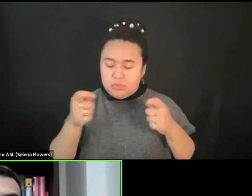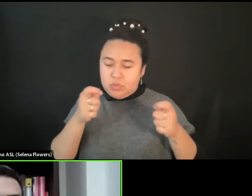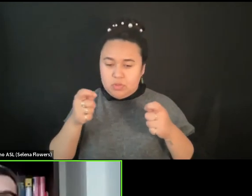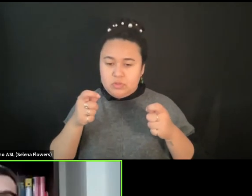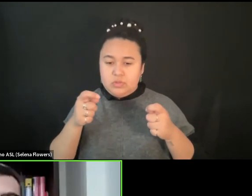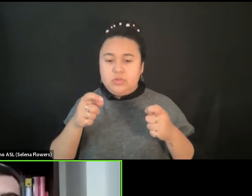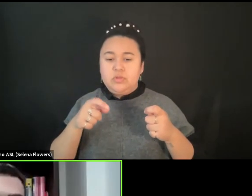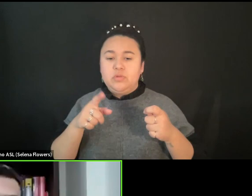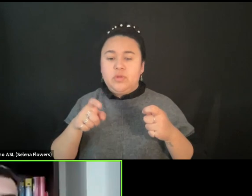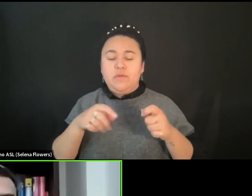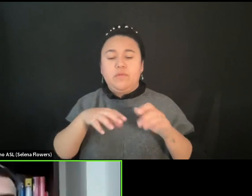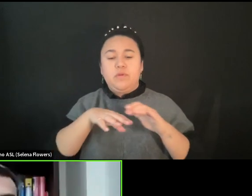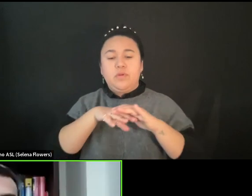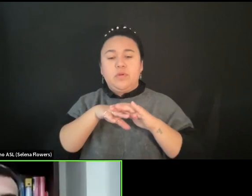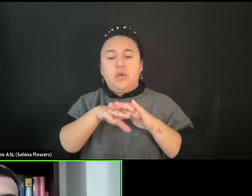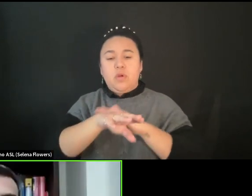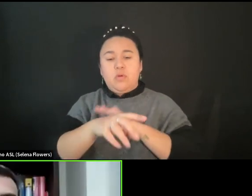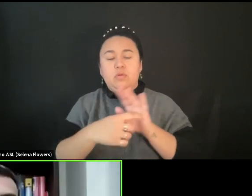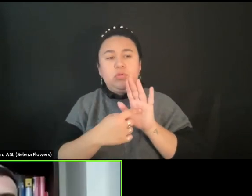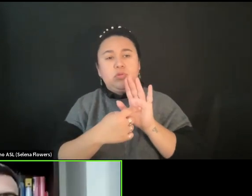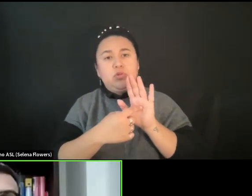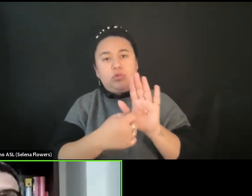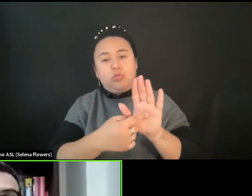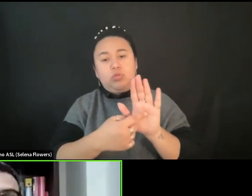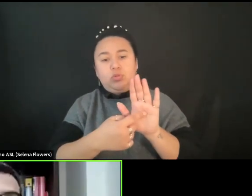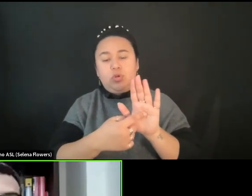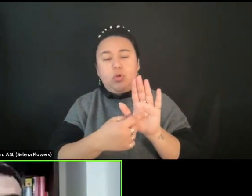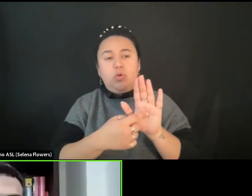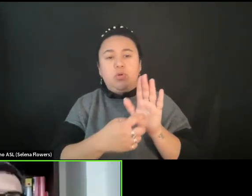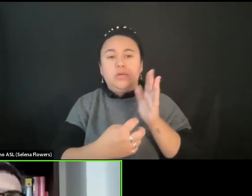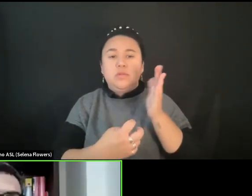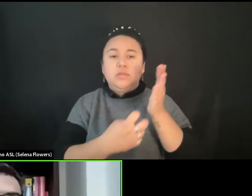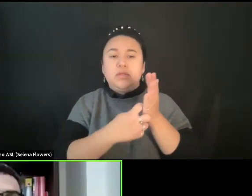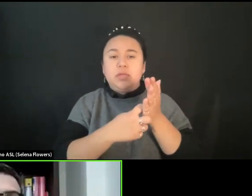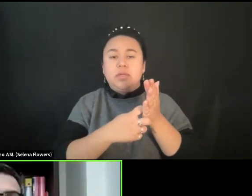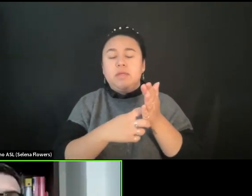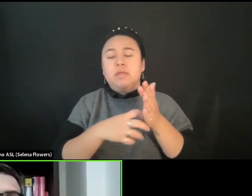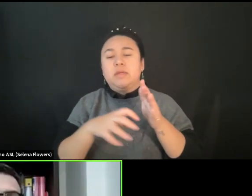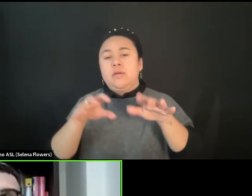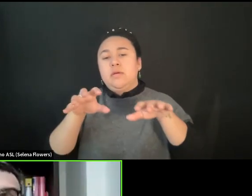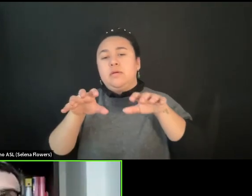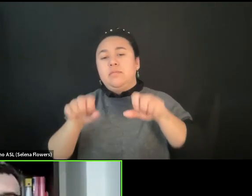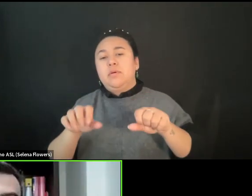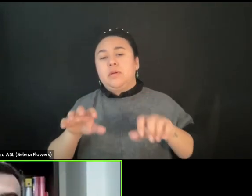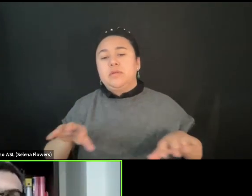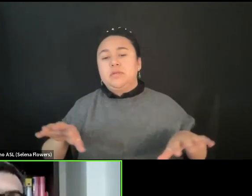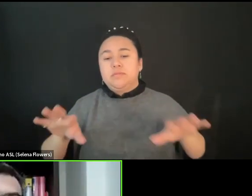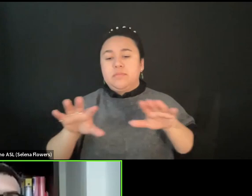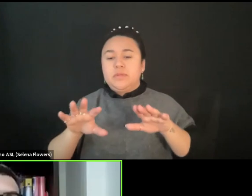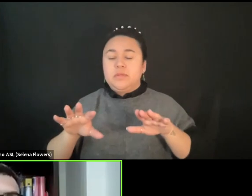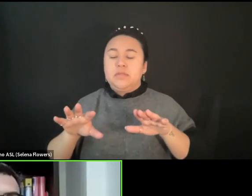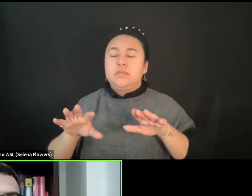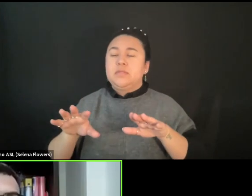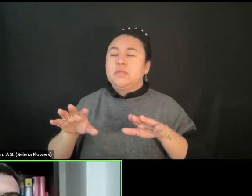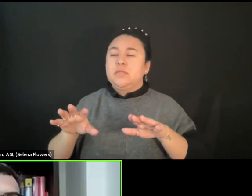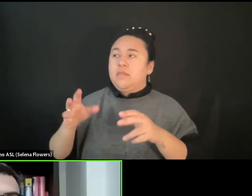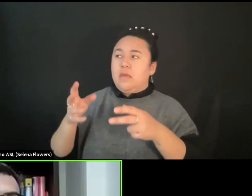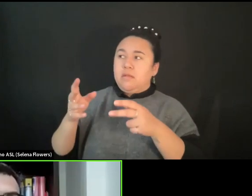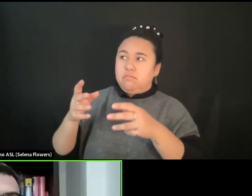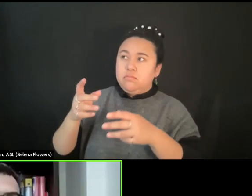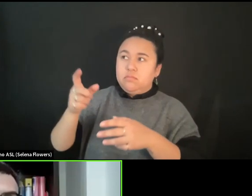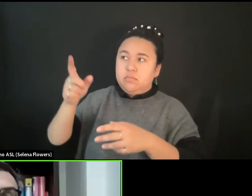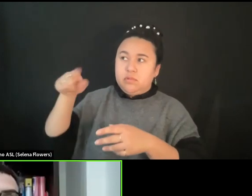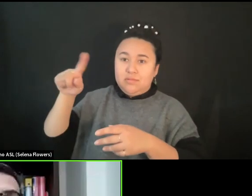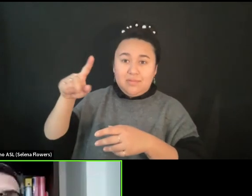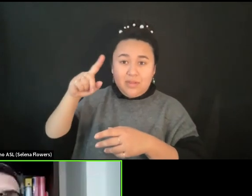show your text. need to go and book a space that needs permission from the government agency. And you need